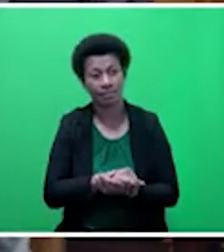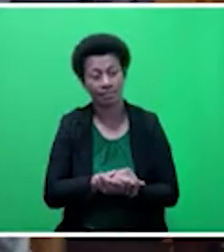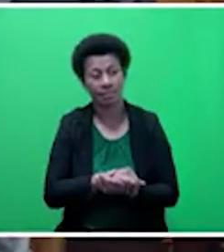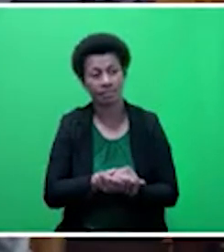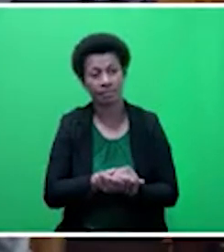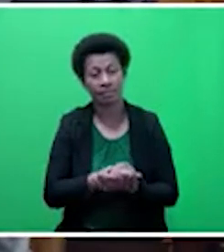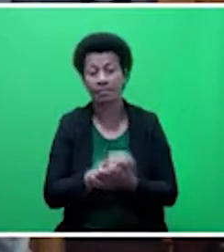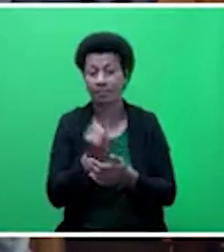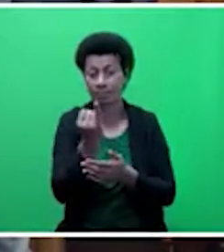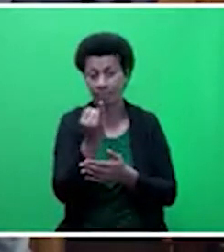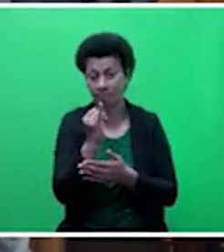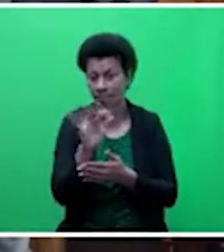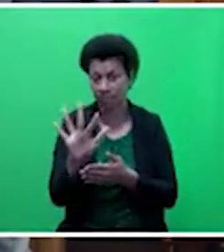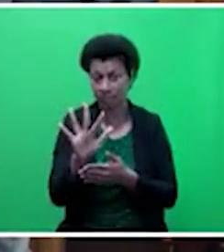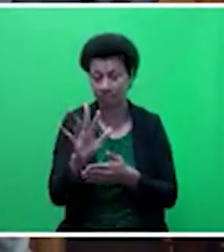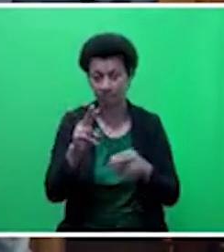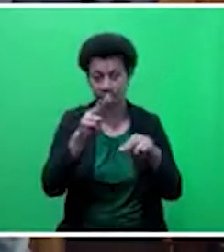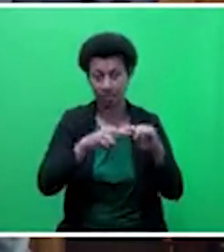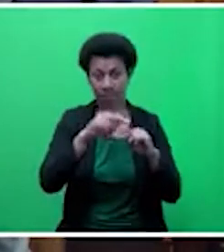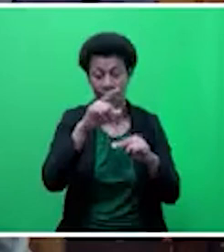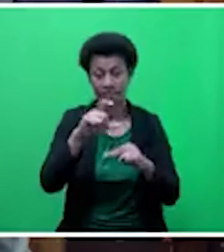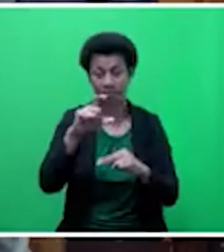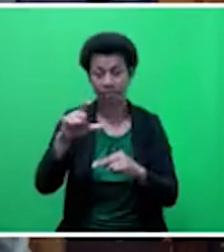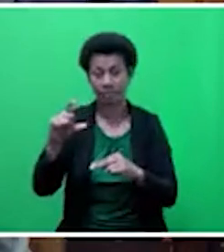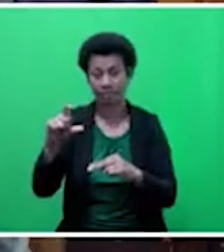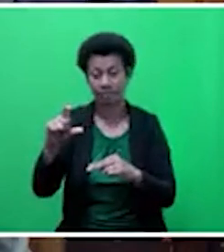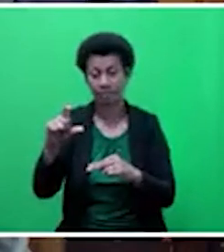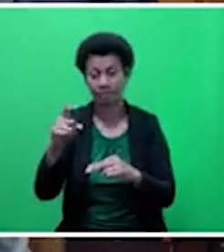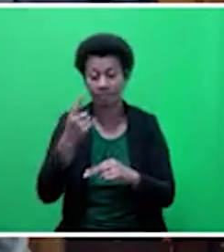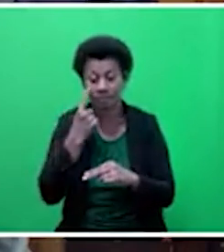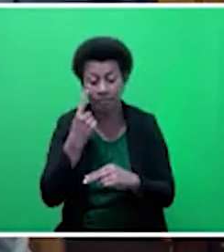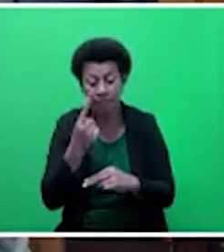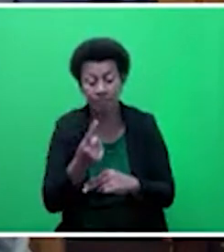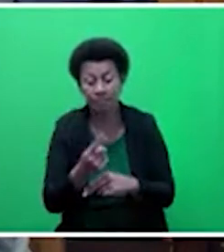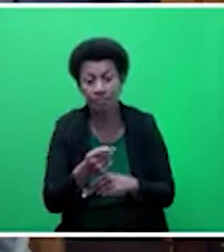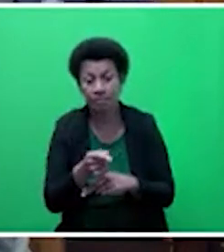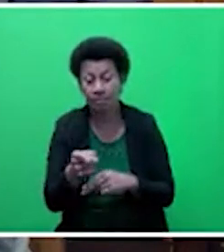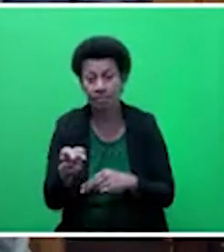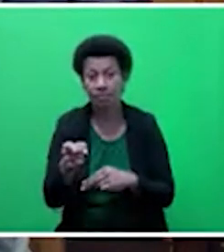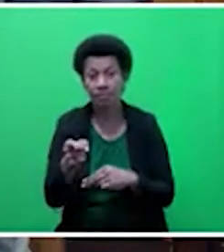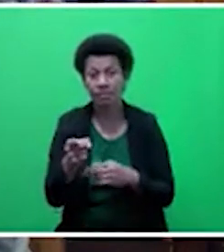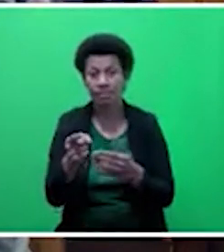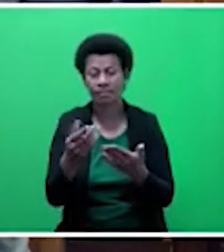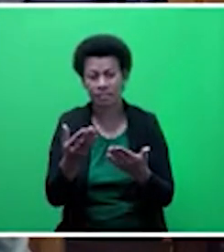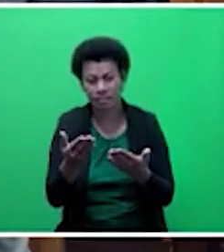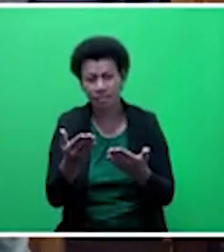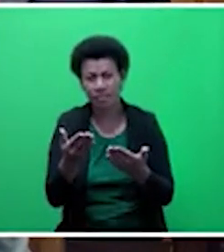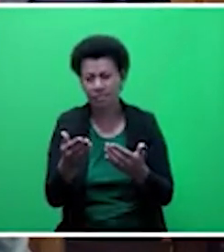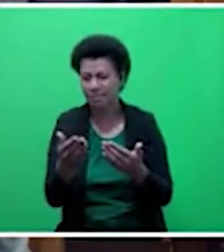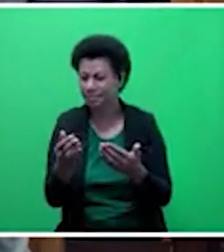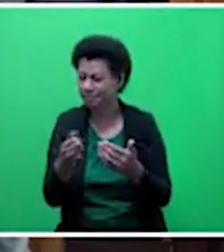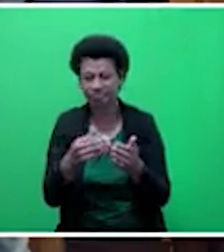the independence of FCCC is actually seen in the fact that despite it being an election